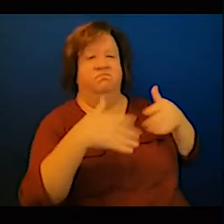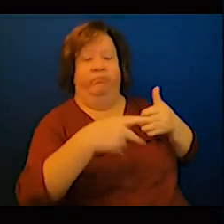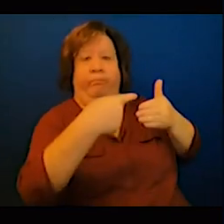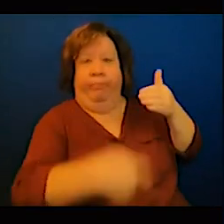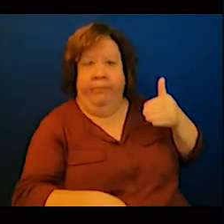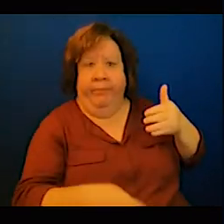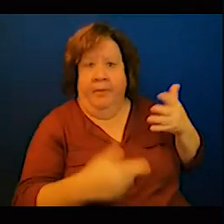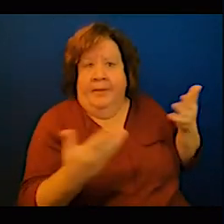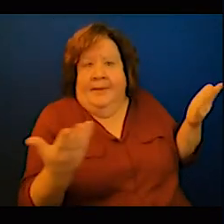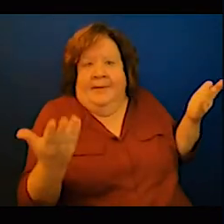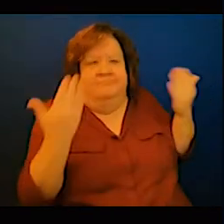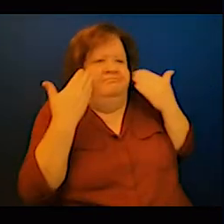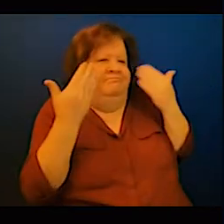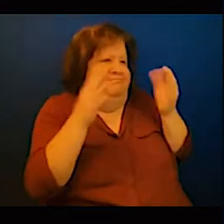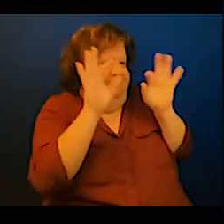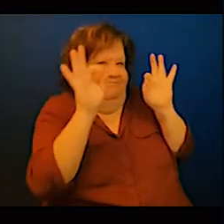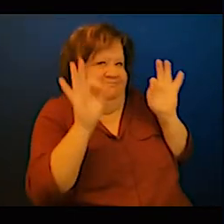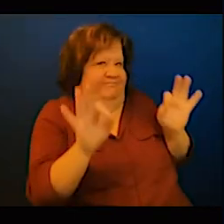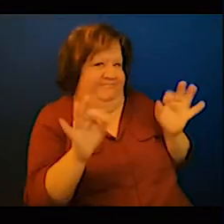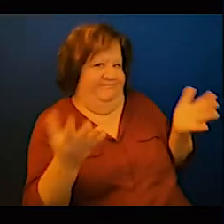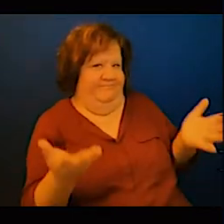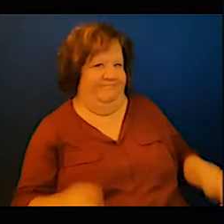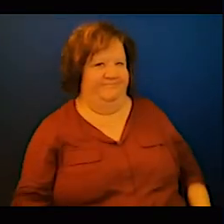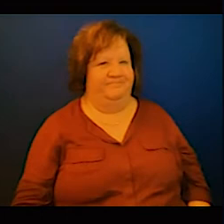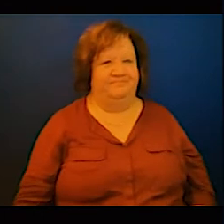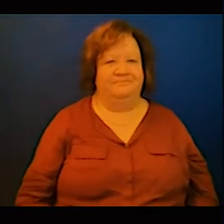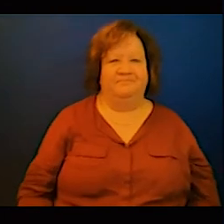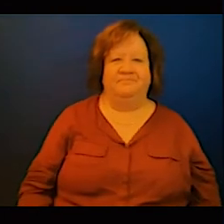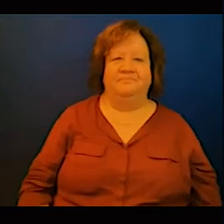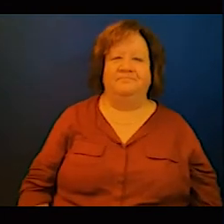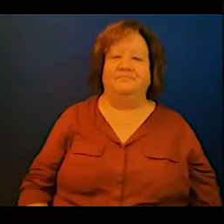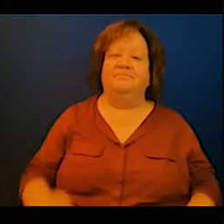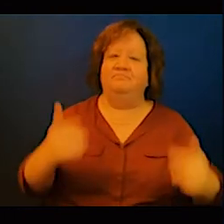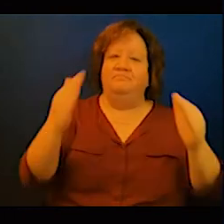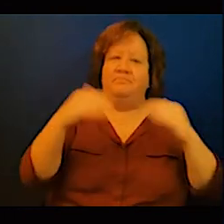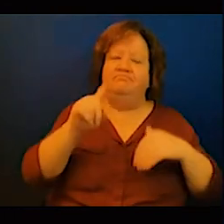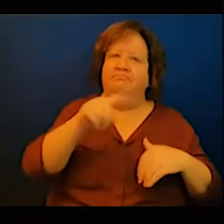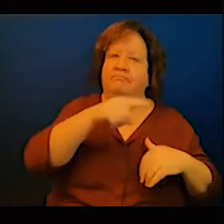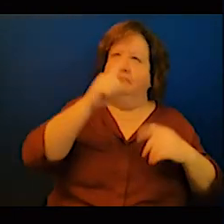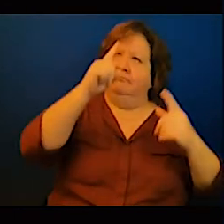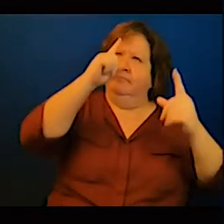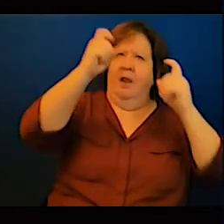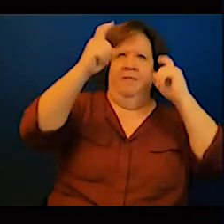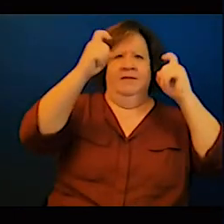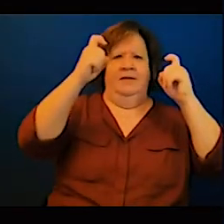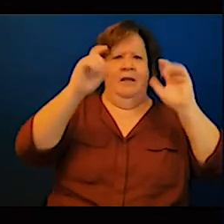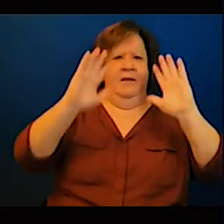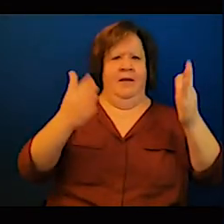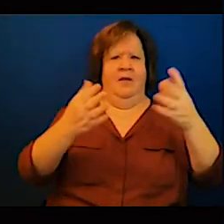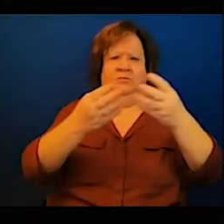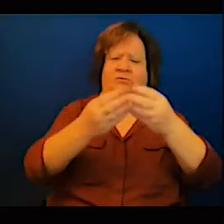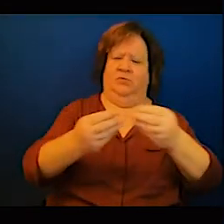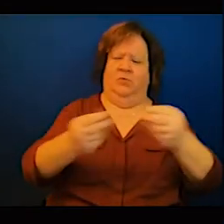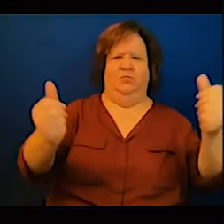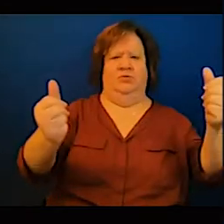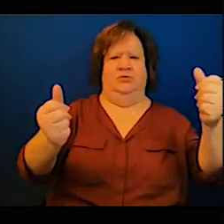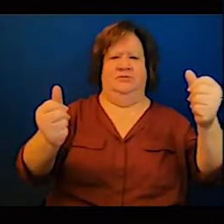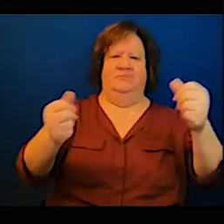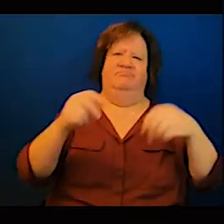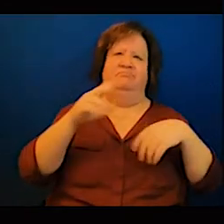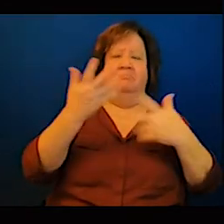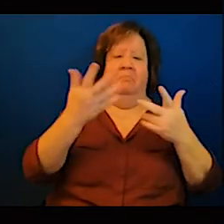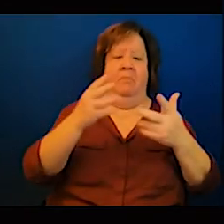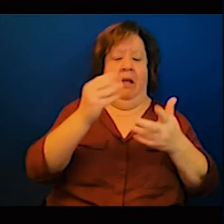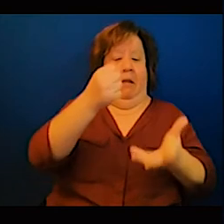Turkiah late Turkiah wing project in Kenya where the African Development Bank I think coming with a